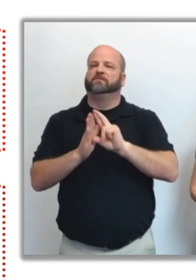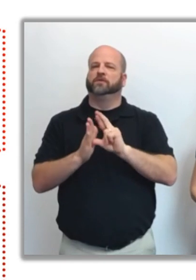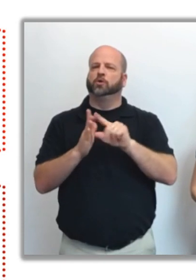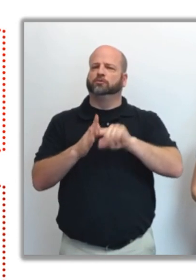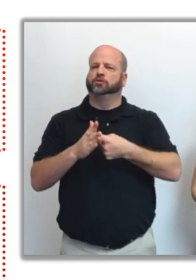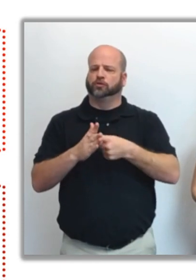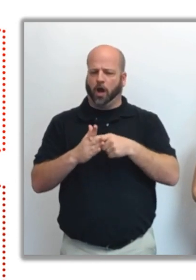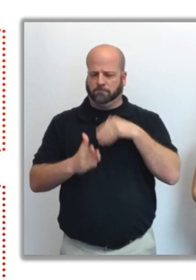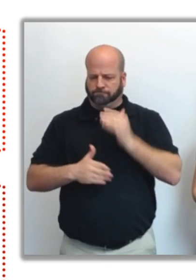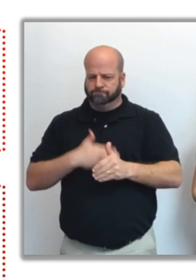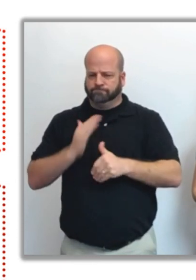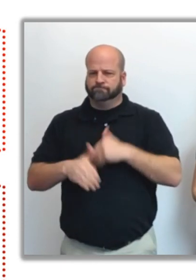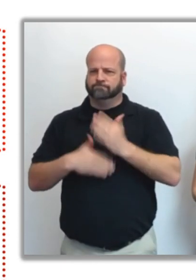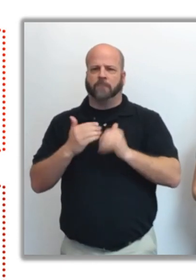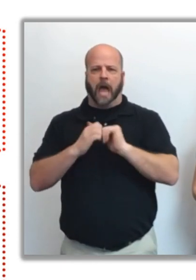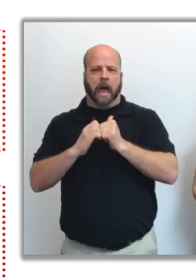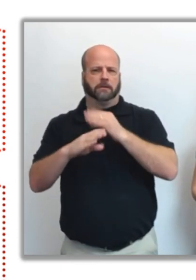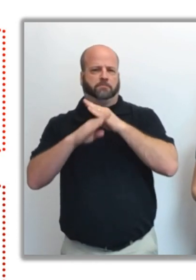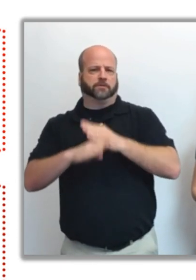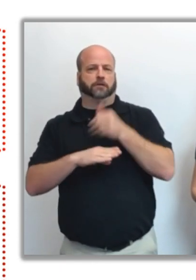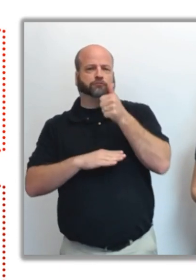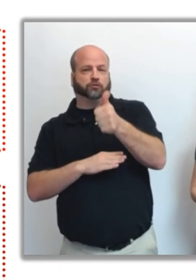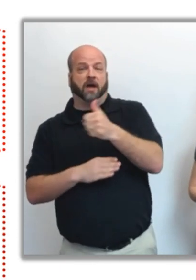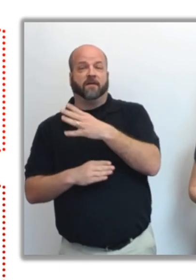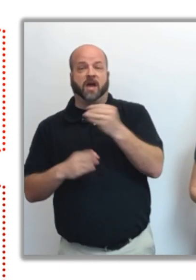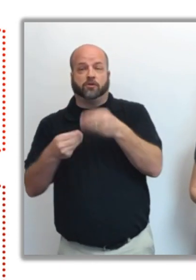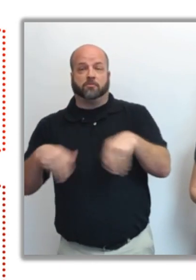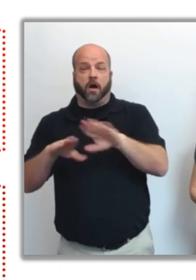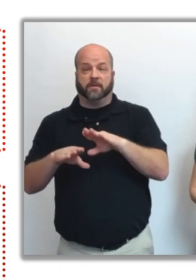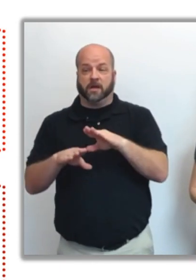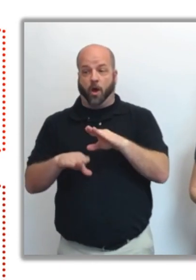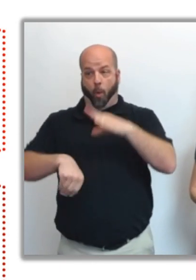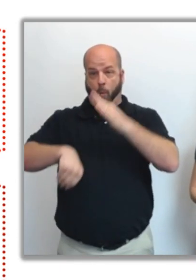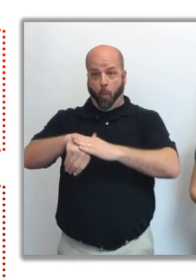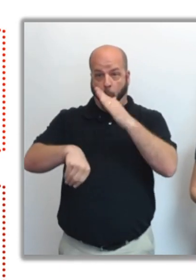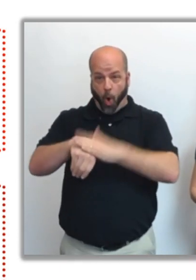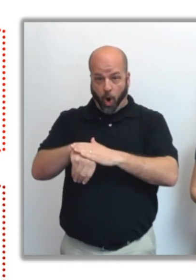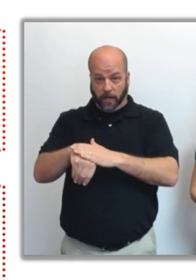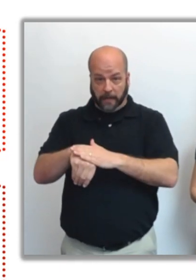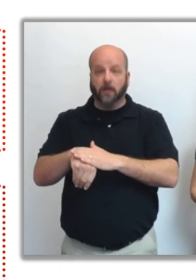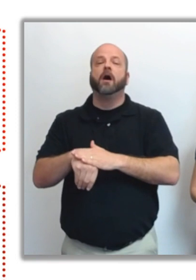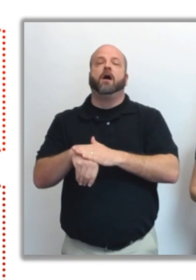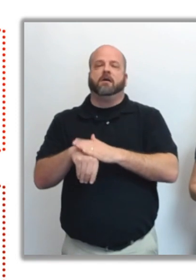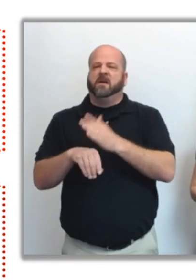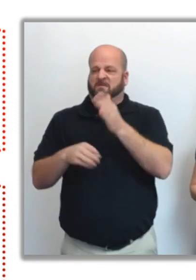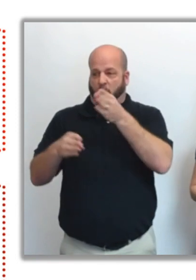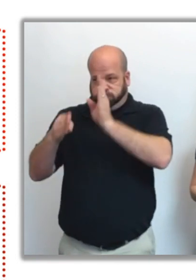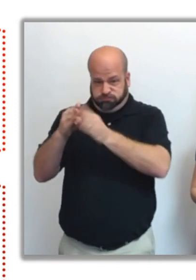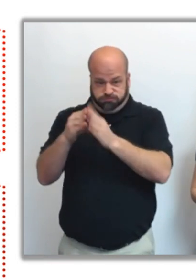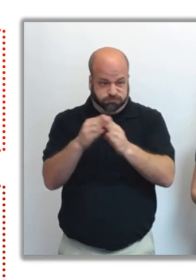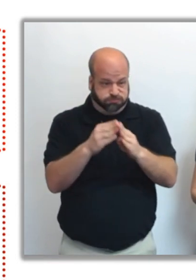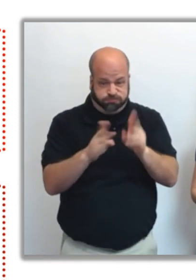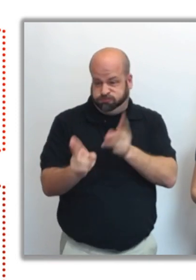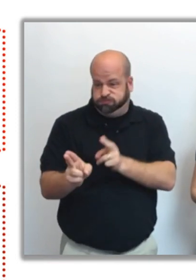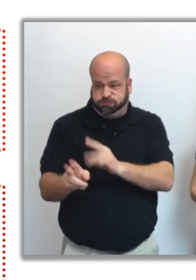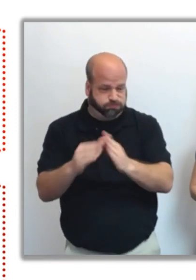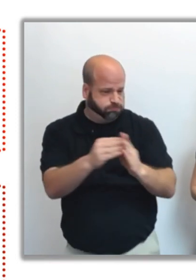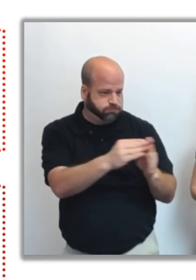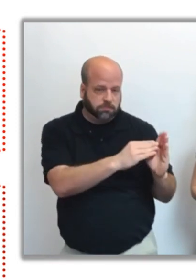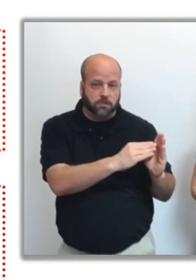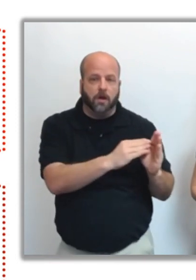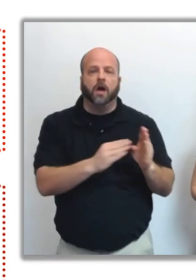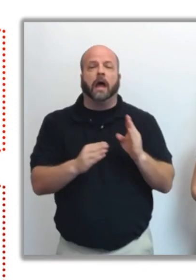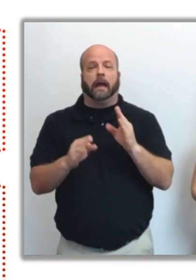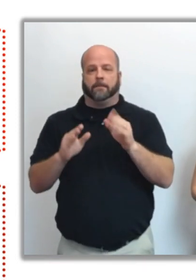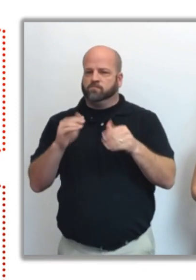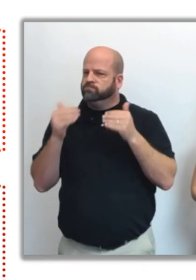protect life and property. During the warning, your preparations to protect life and property should be rushed to completion, and you should